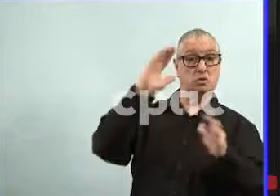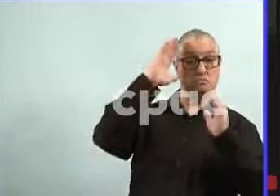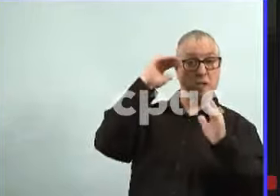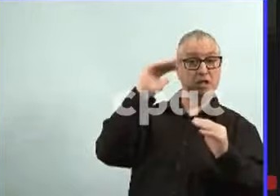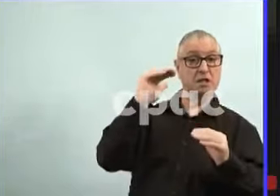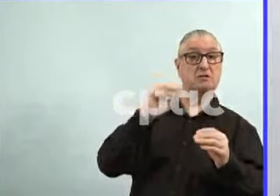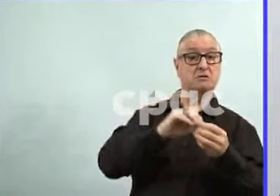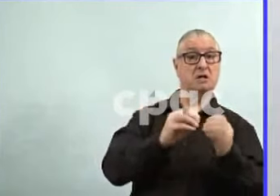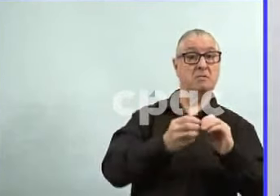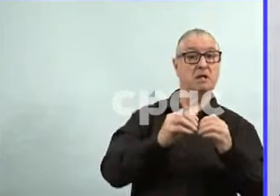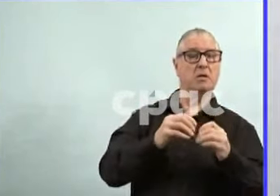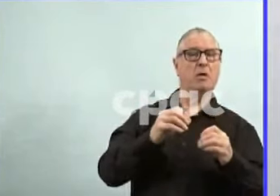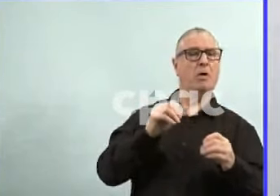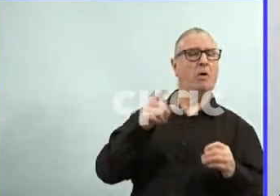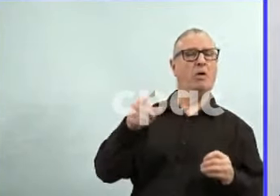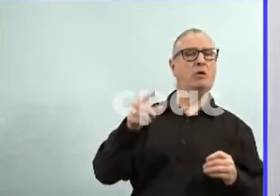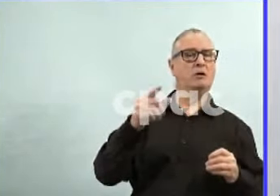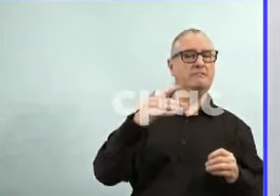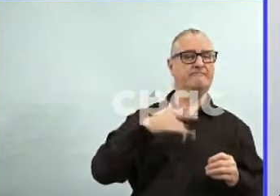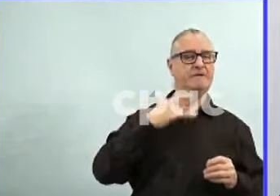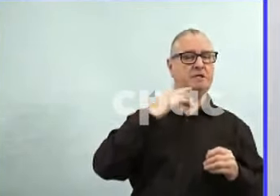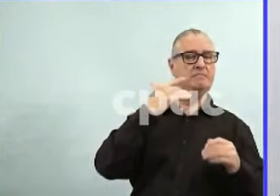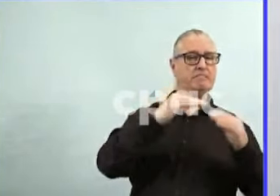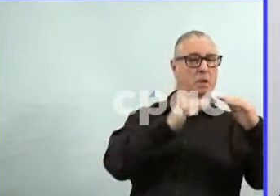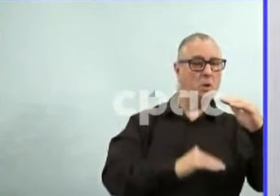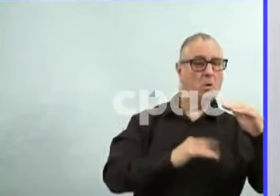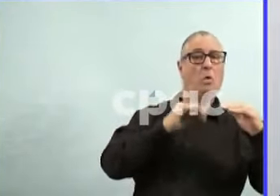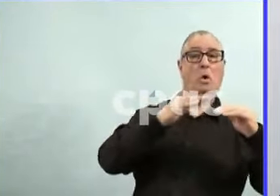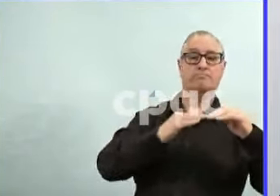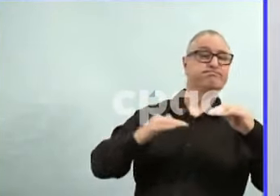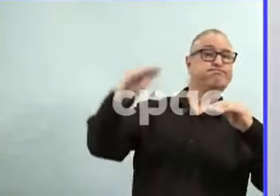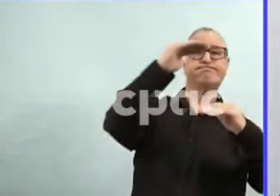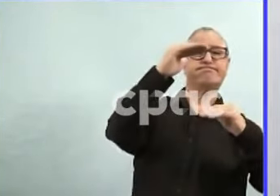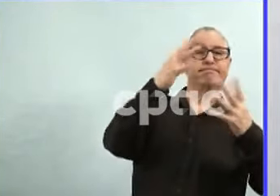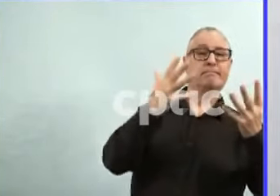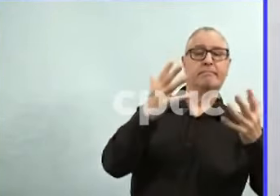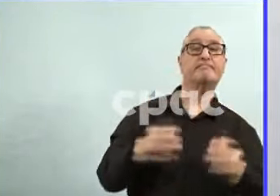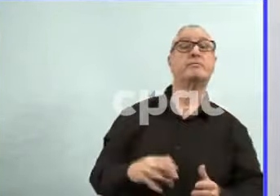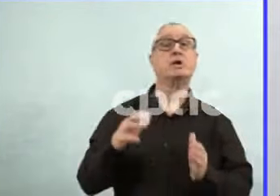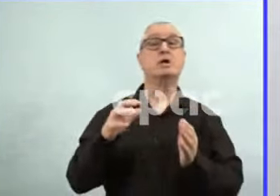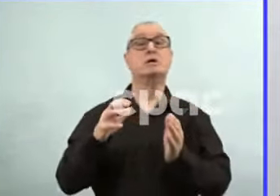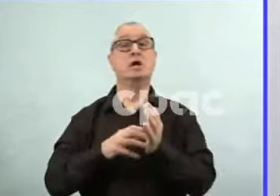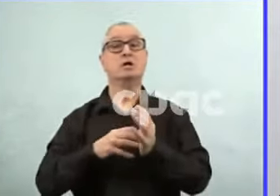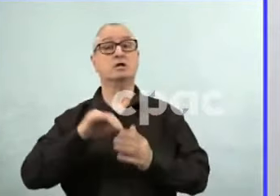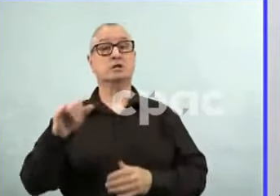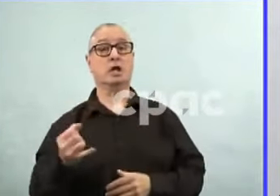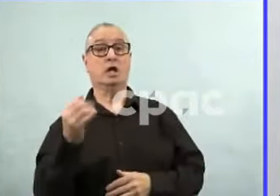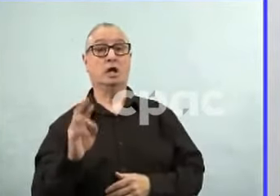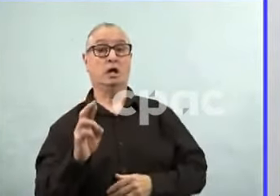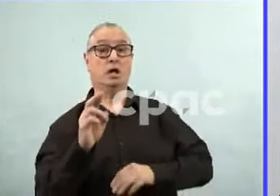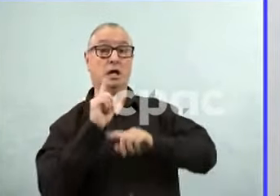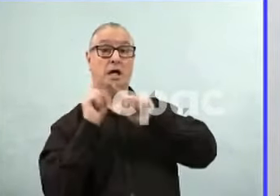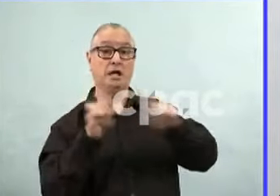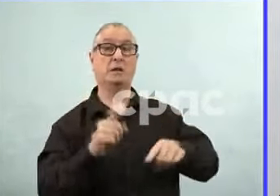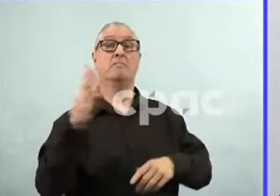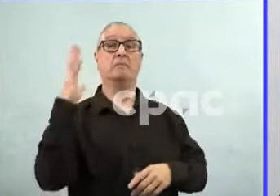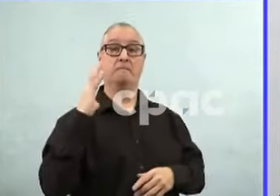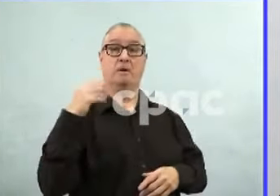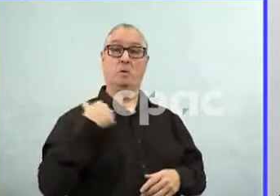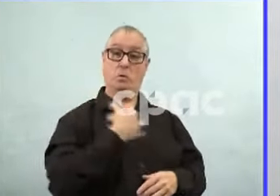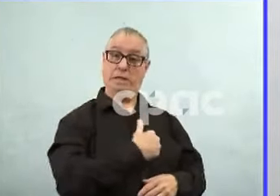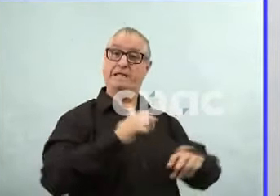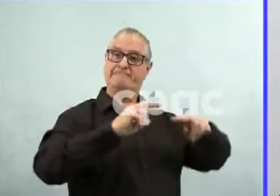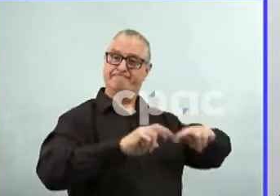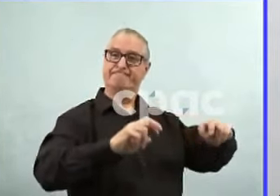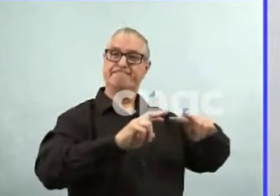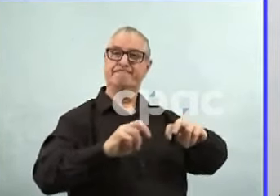Well, when we first looked at surveys early in the pandemic, we saw that, you know, maybe 50 percent